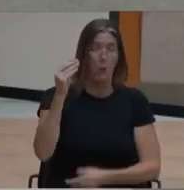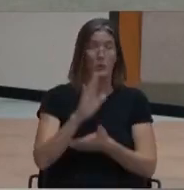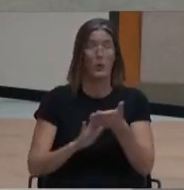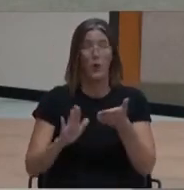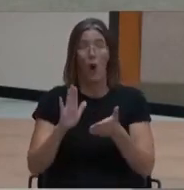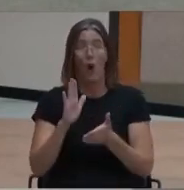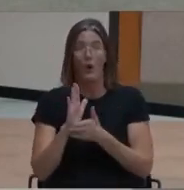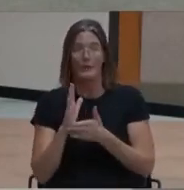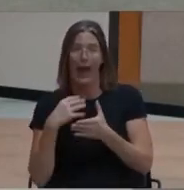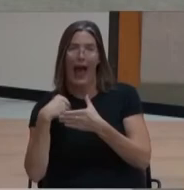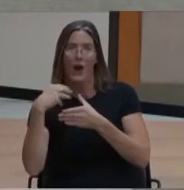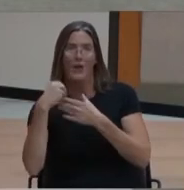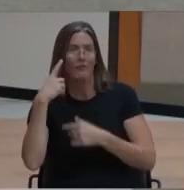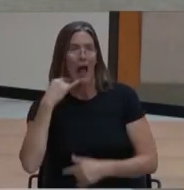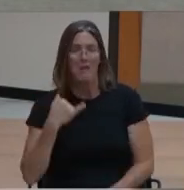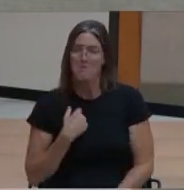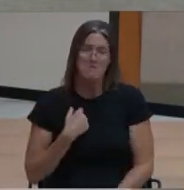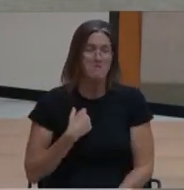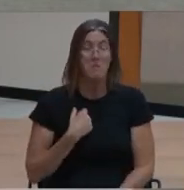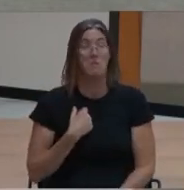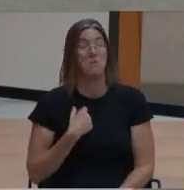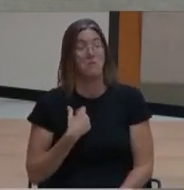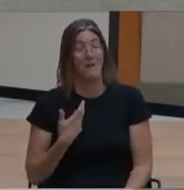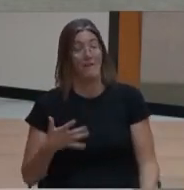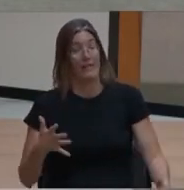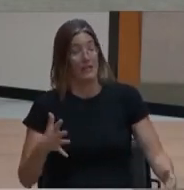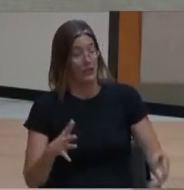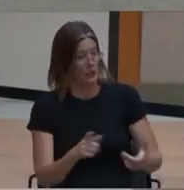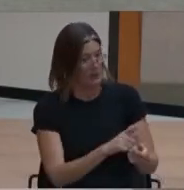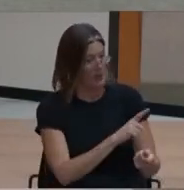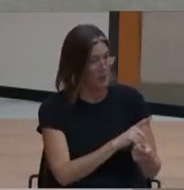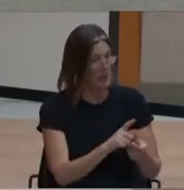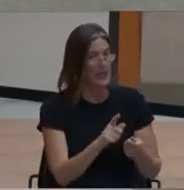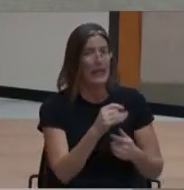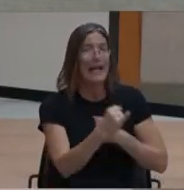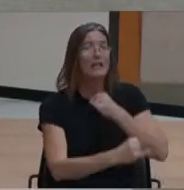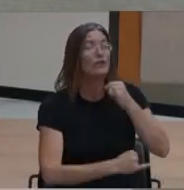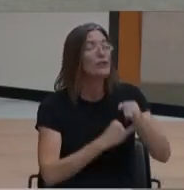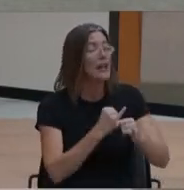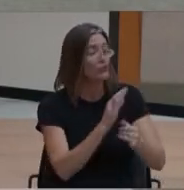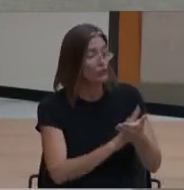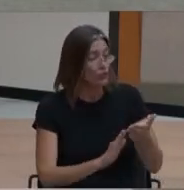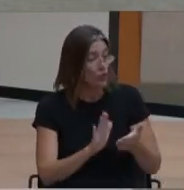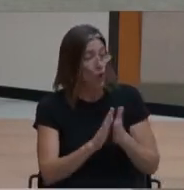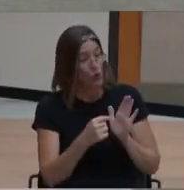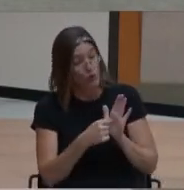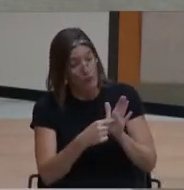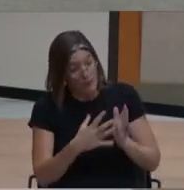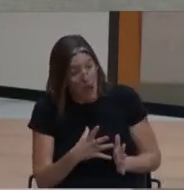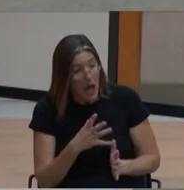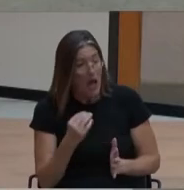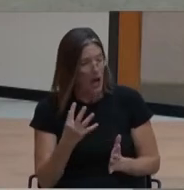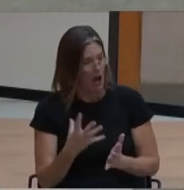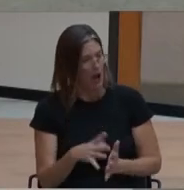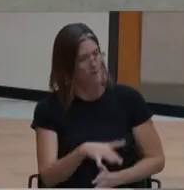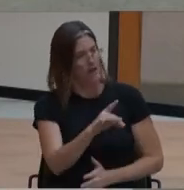being able to speak with some of the international college reps, I was able to discover some potential opportunities I